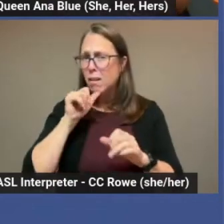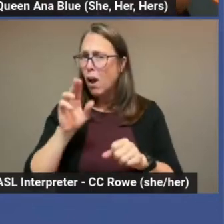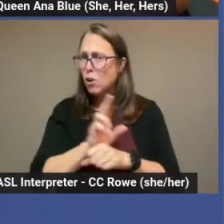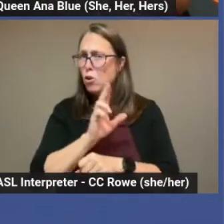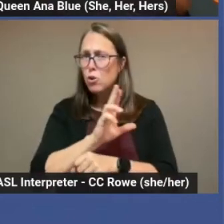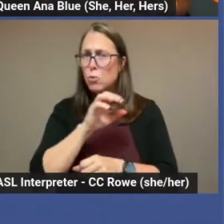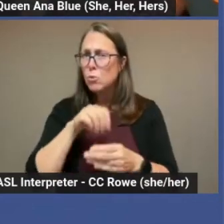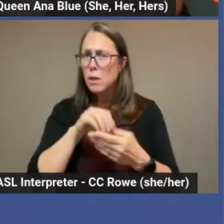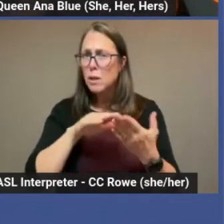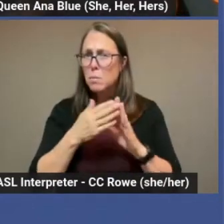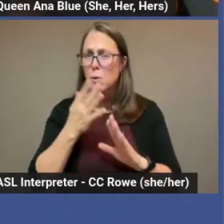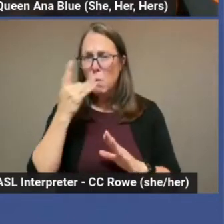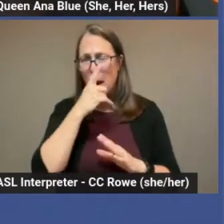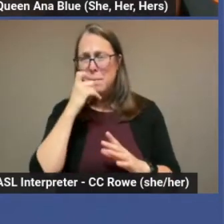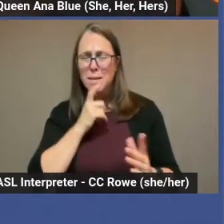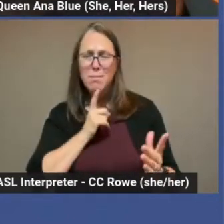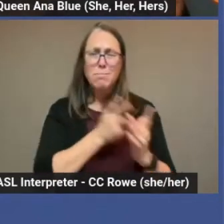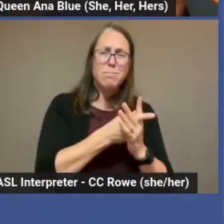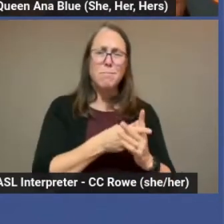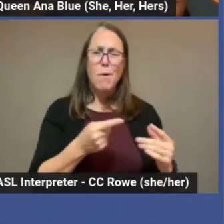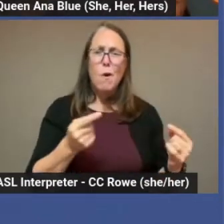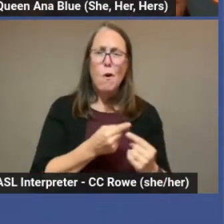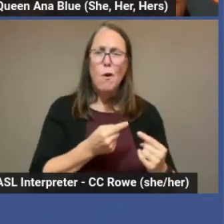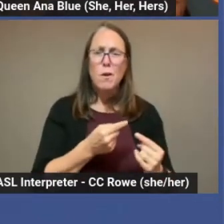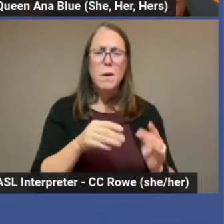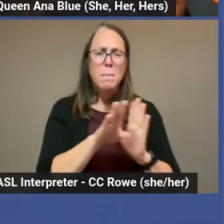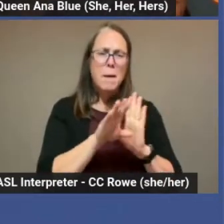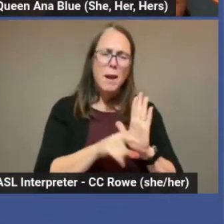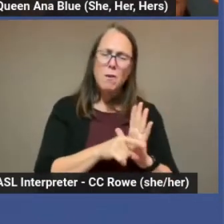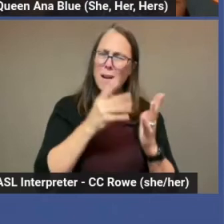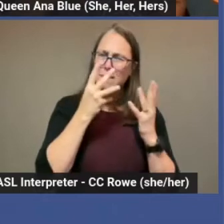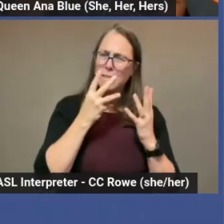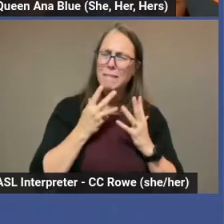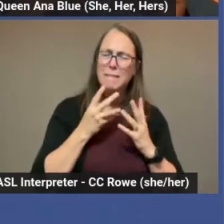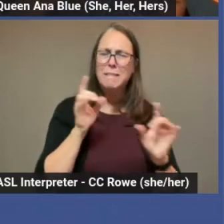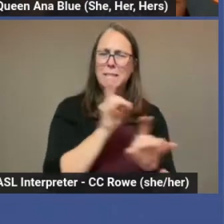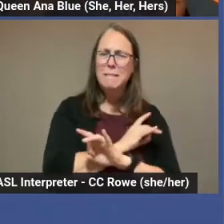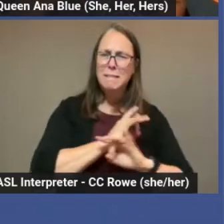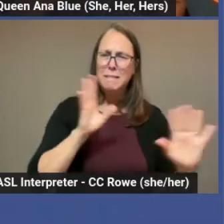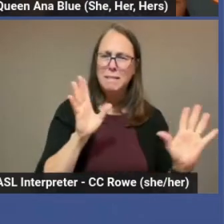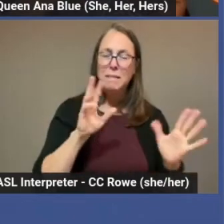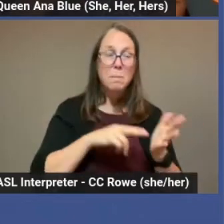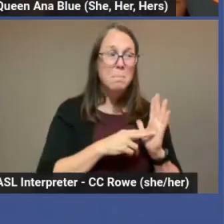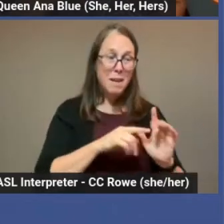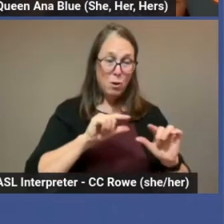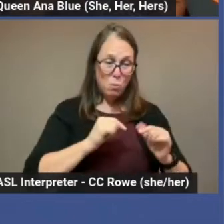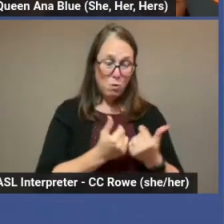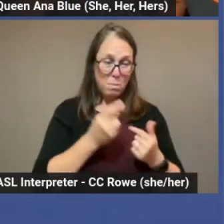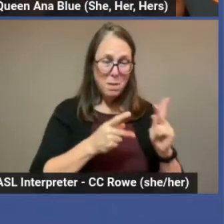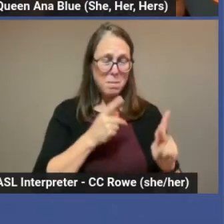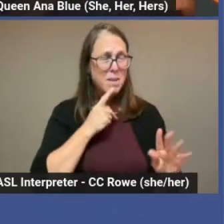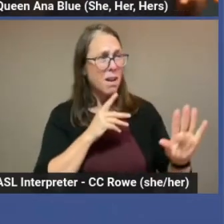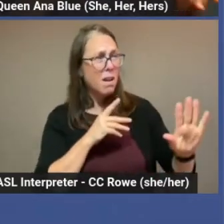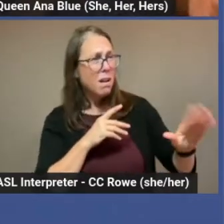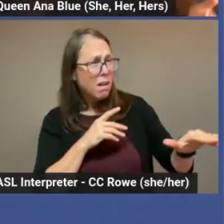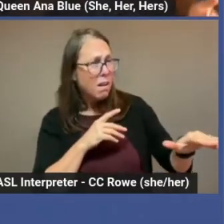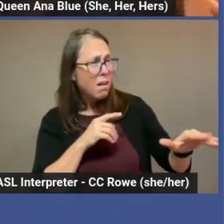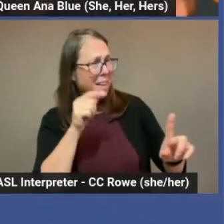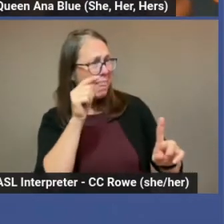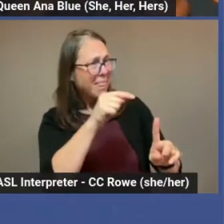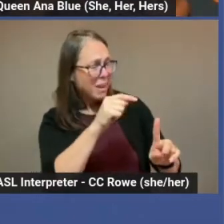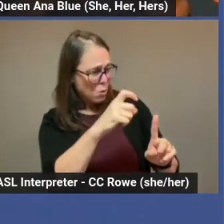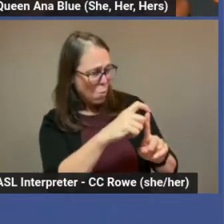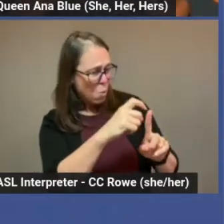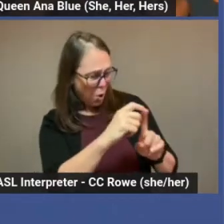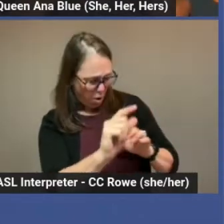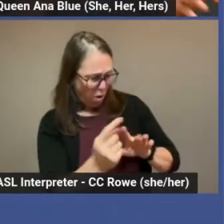it's hurtful. It has a dark history. And so when a group of people tell you, hey, this slur